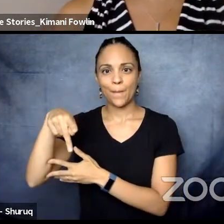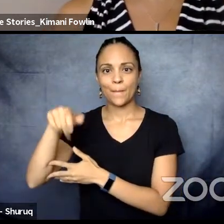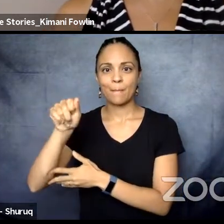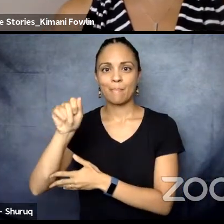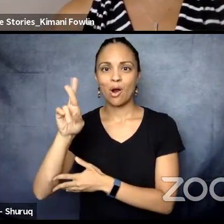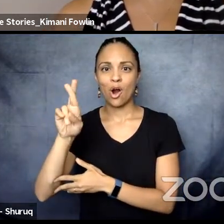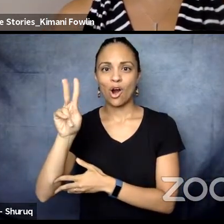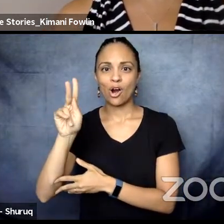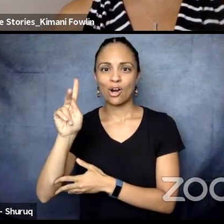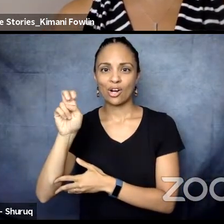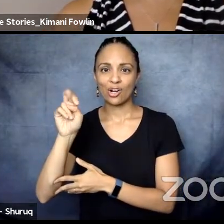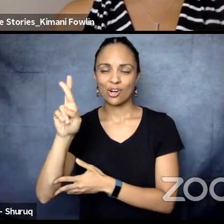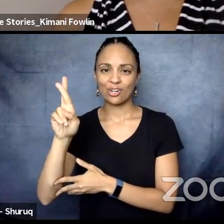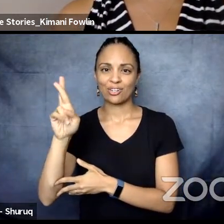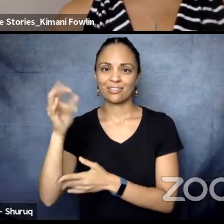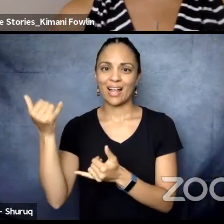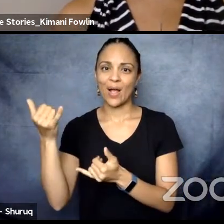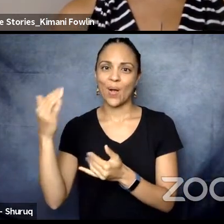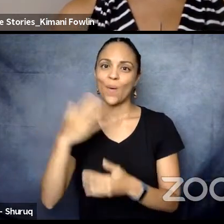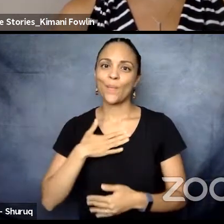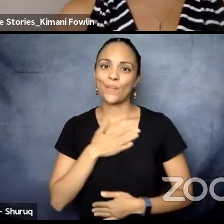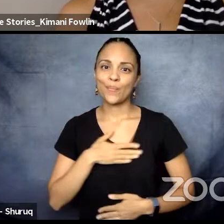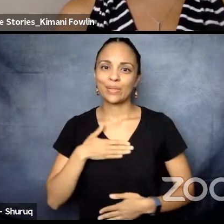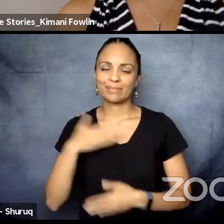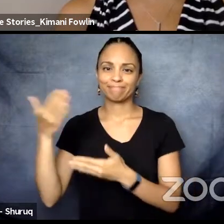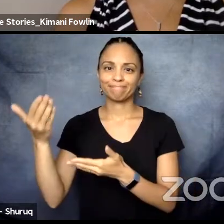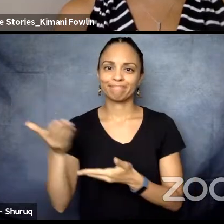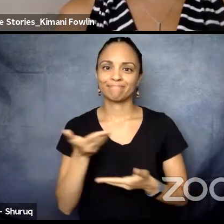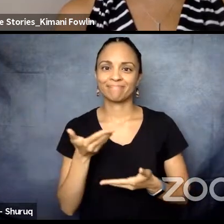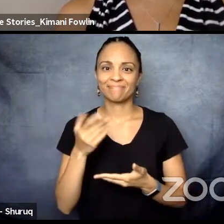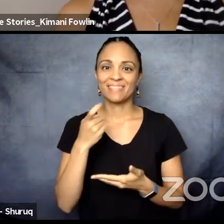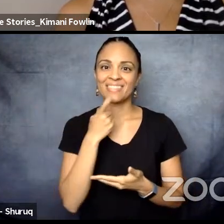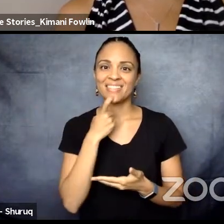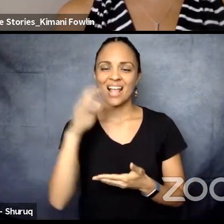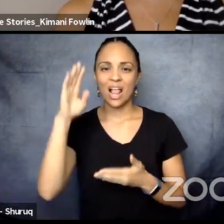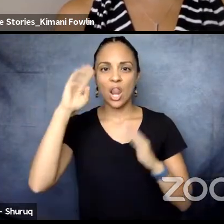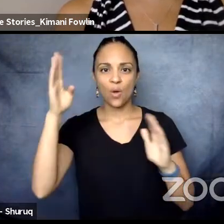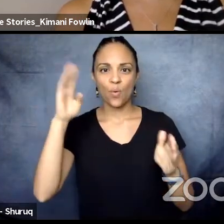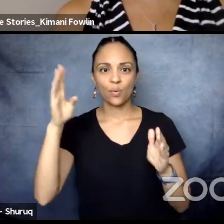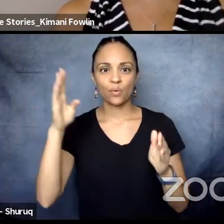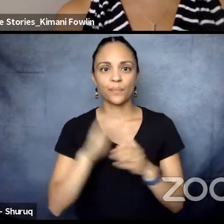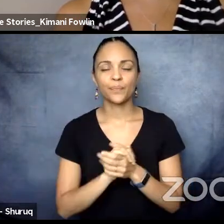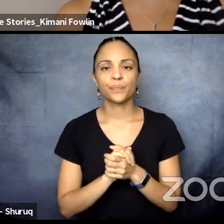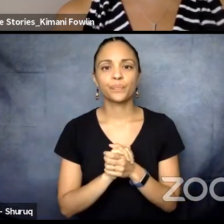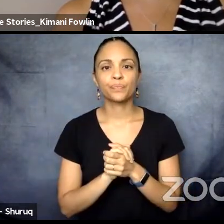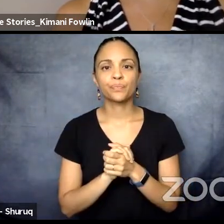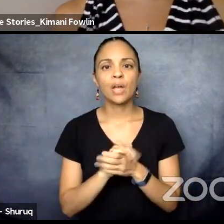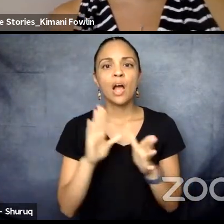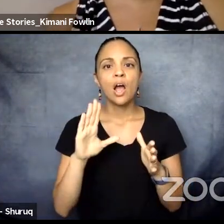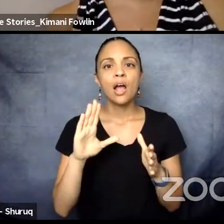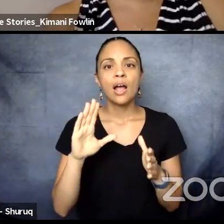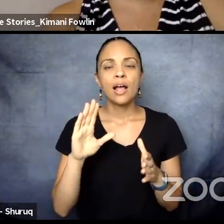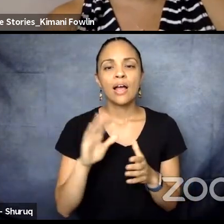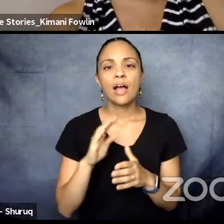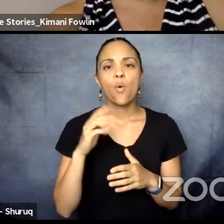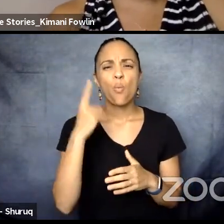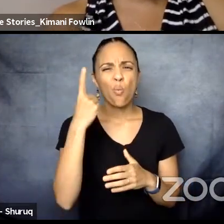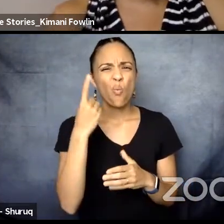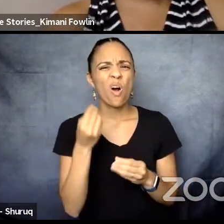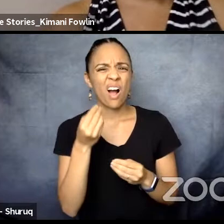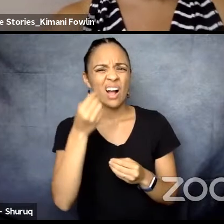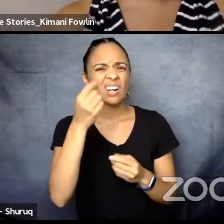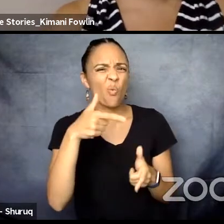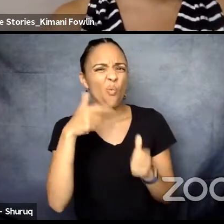Take the mic and say hello. Charmaine, can I just give the audience some quick reminders? Oh, yes, please. I'm sorry,